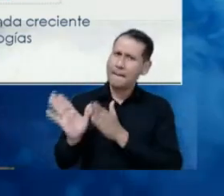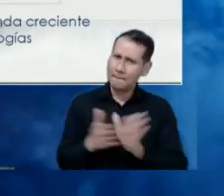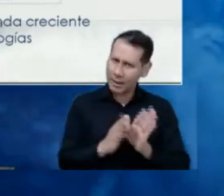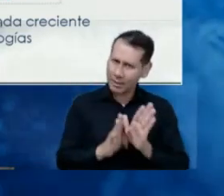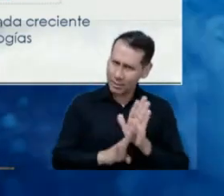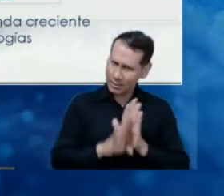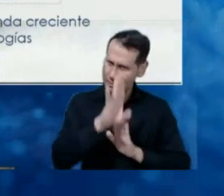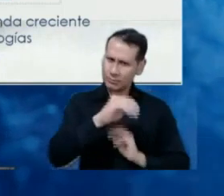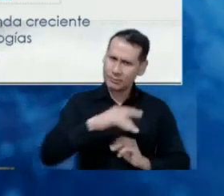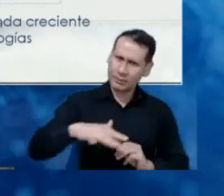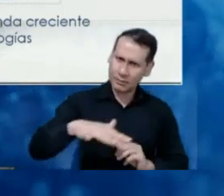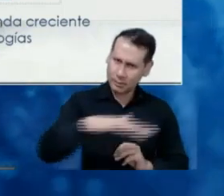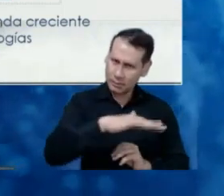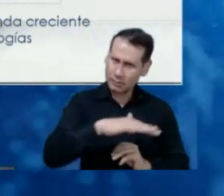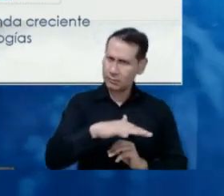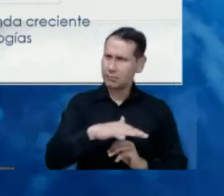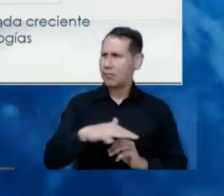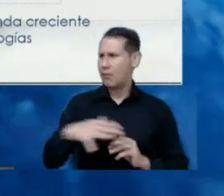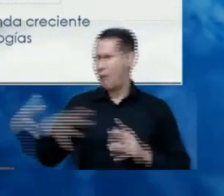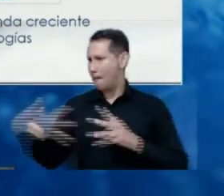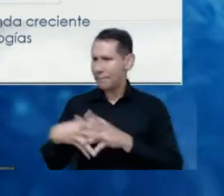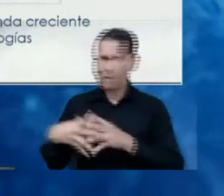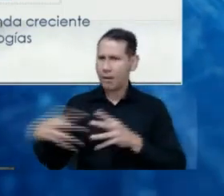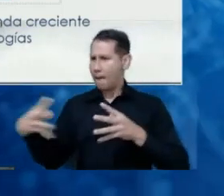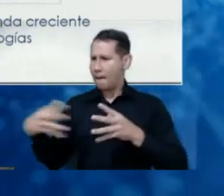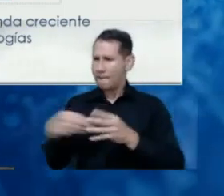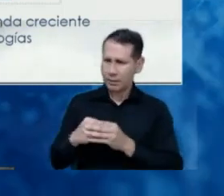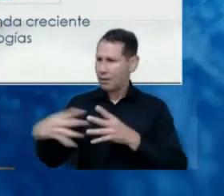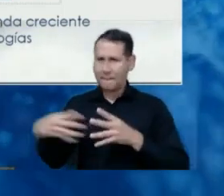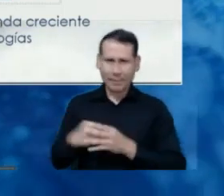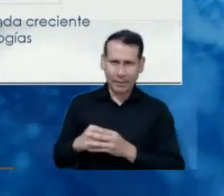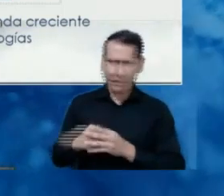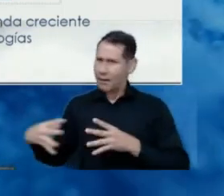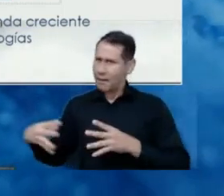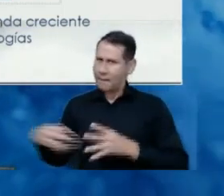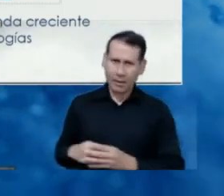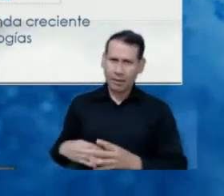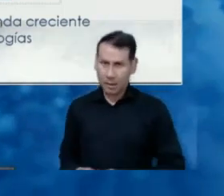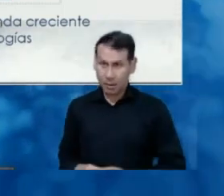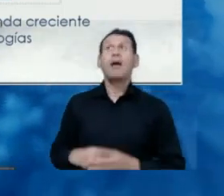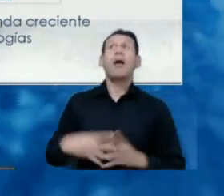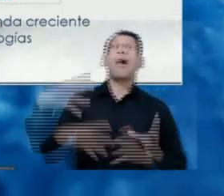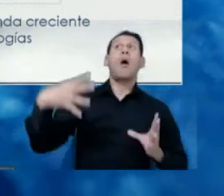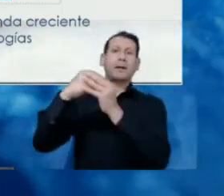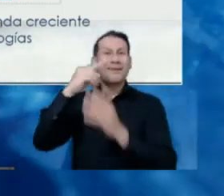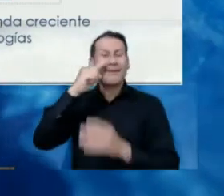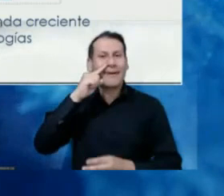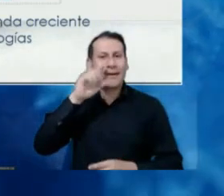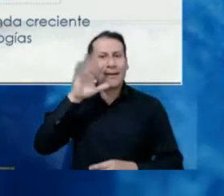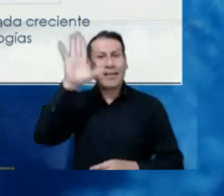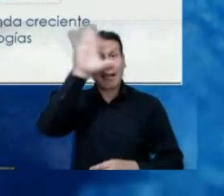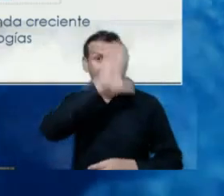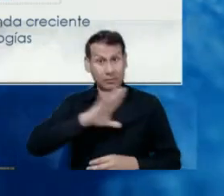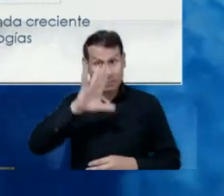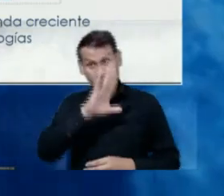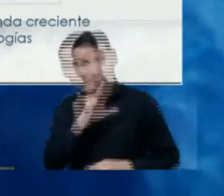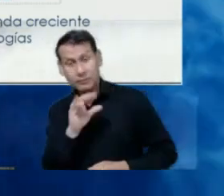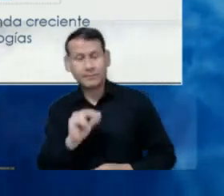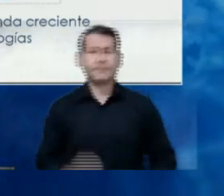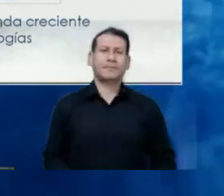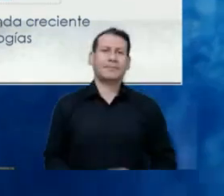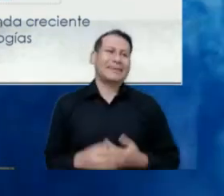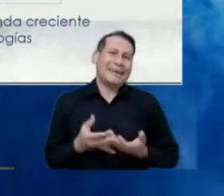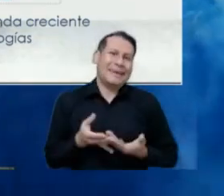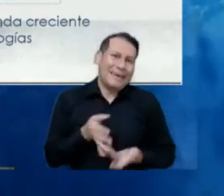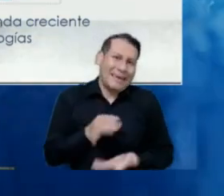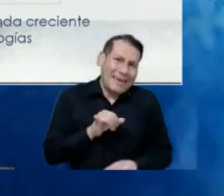and see how well aligned they are with the digital transformation policy at national-led territorial. So, basically, what